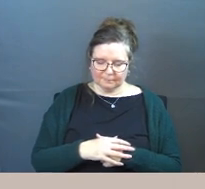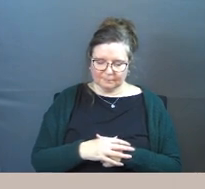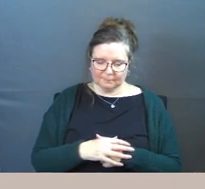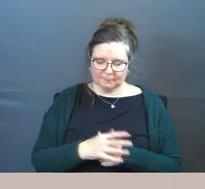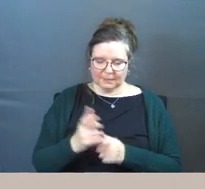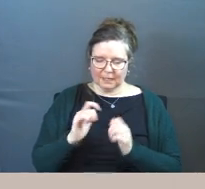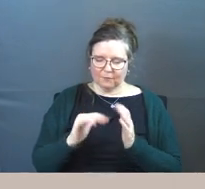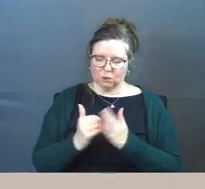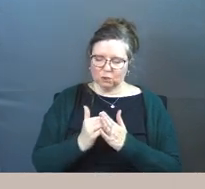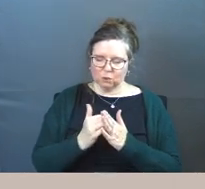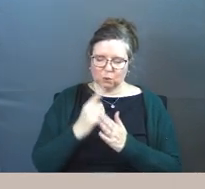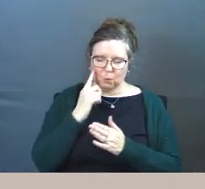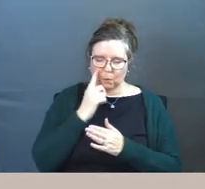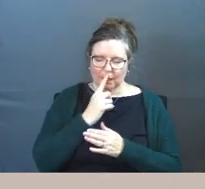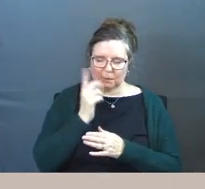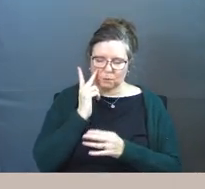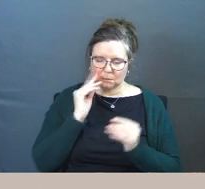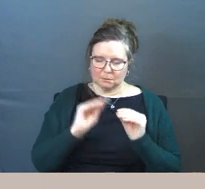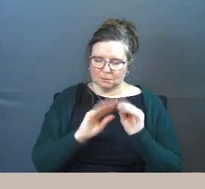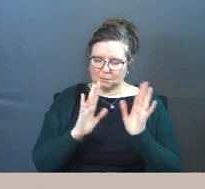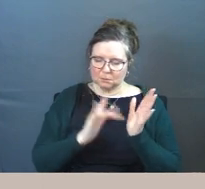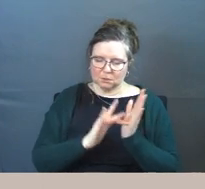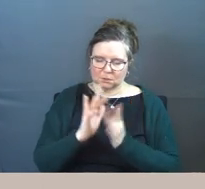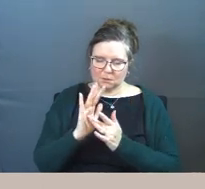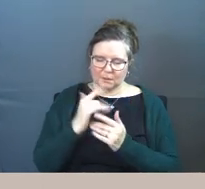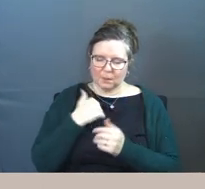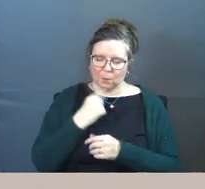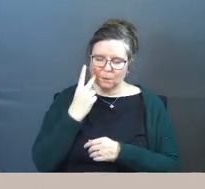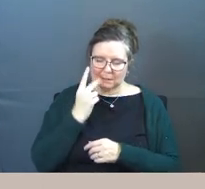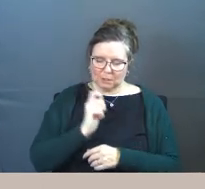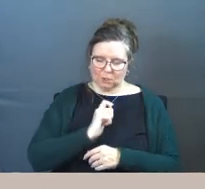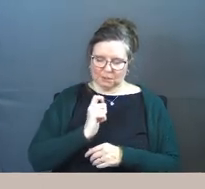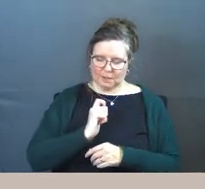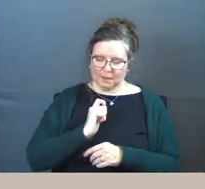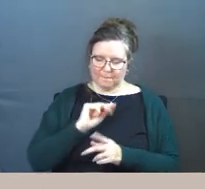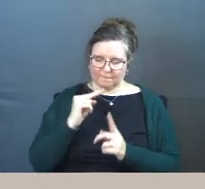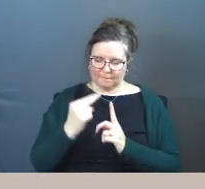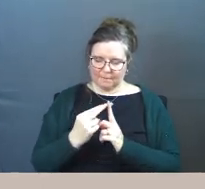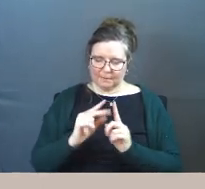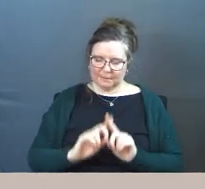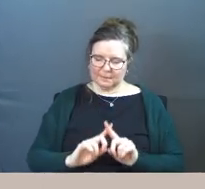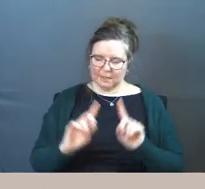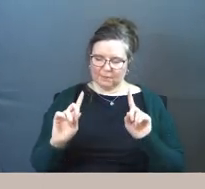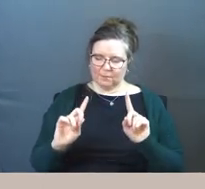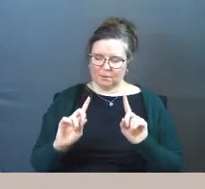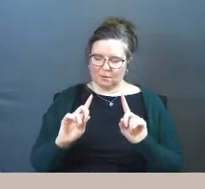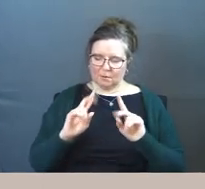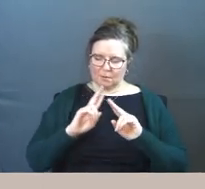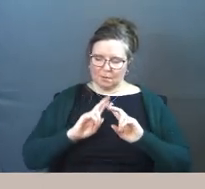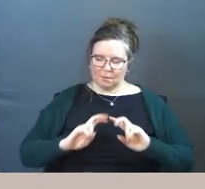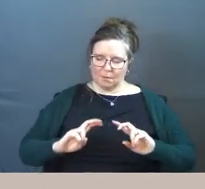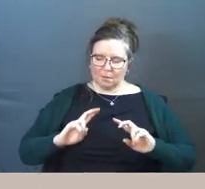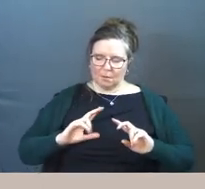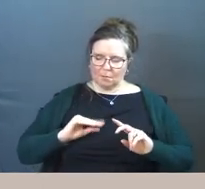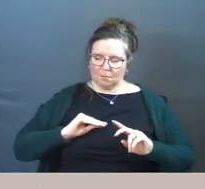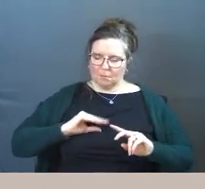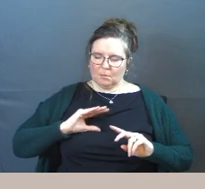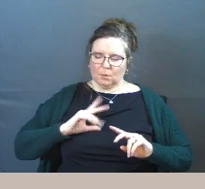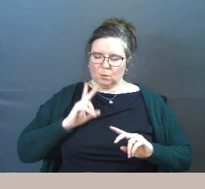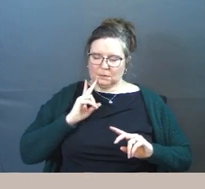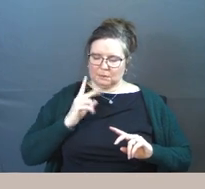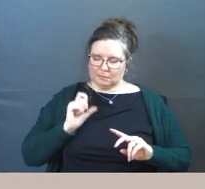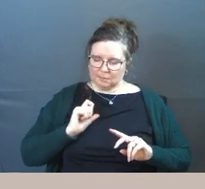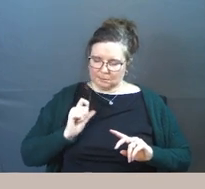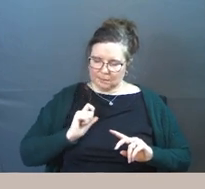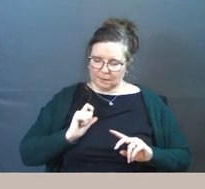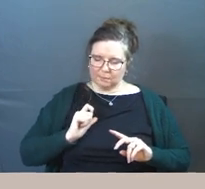give us new eyes Jesus that we would see ourselves differently that we would start to see every single person around